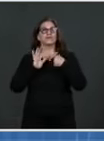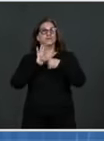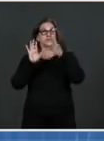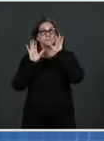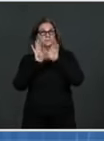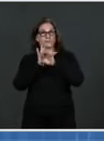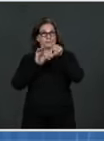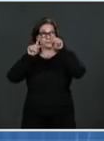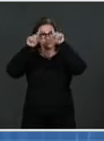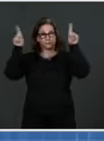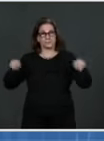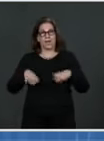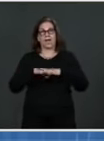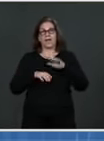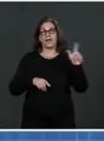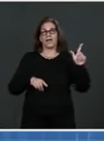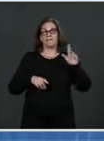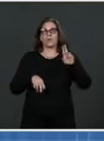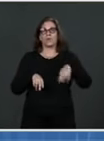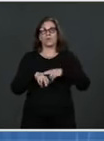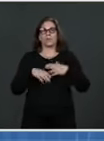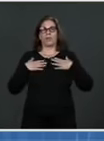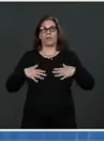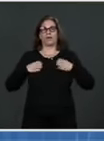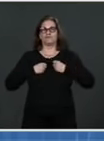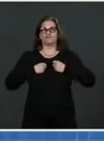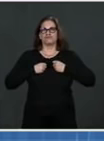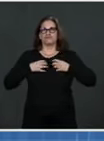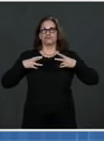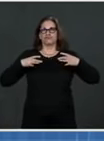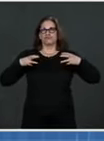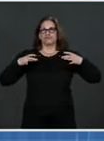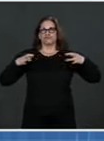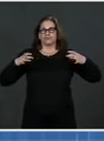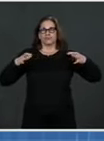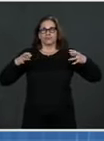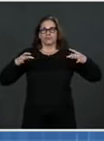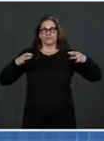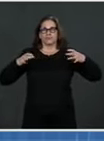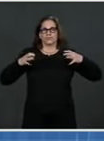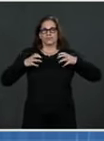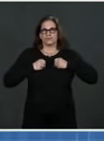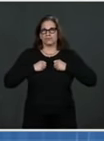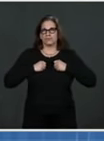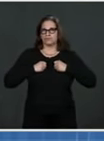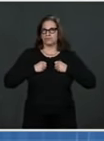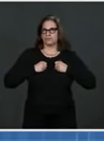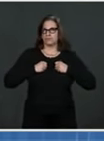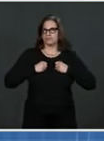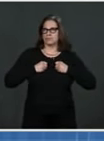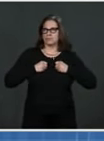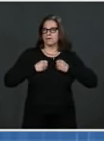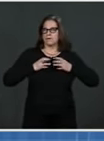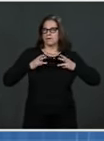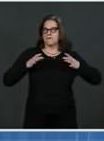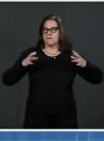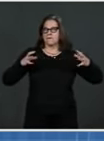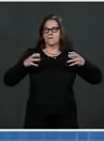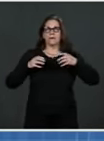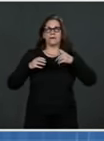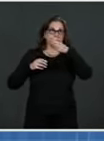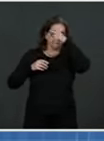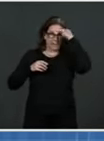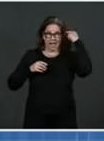of the slide, it's a normal CT scan of the lung. The area that looks black and dark are normal